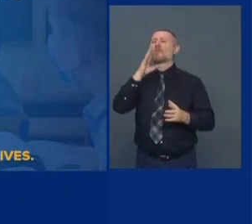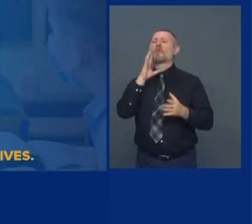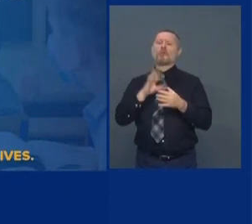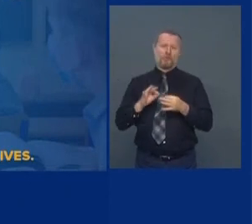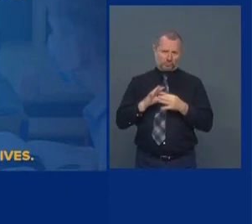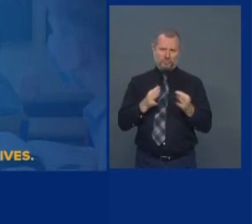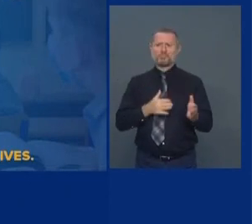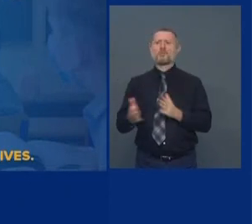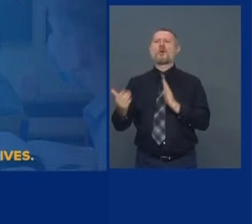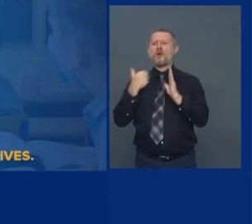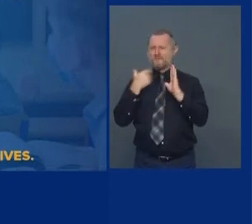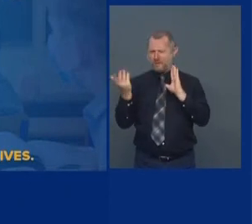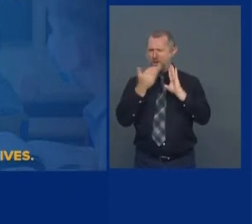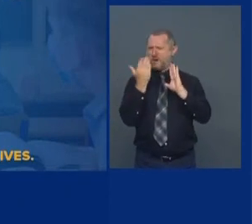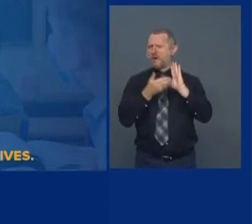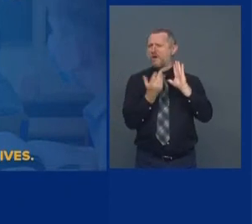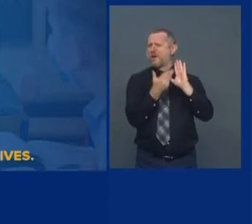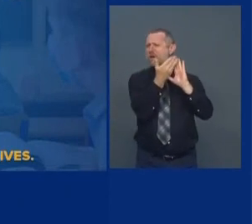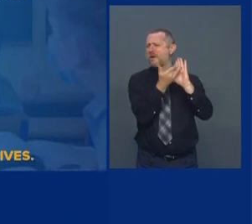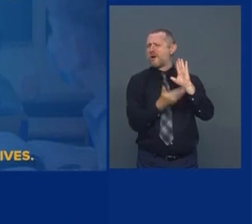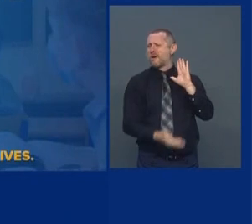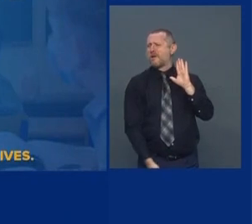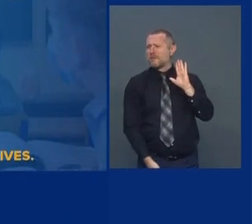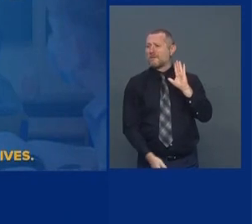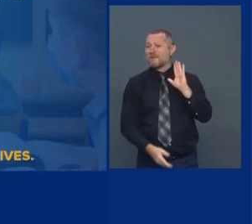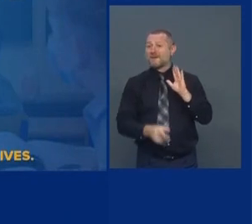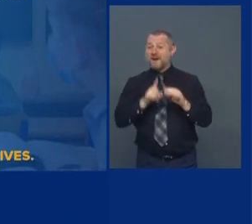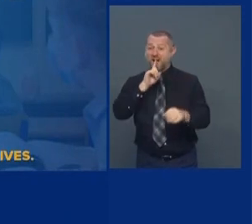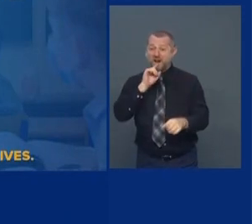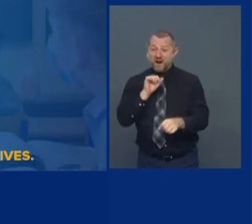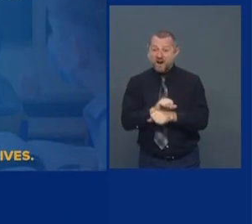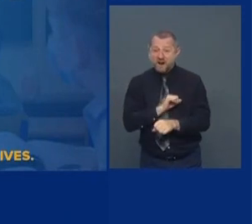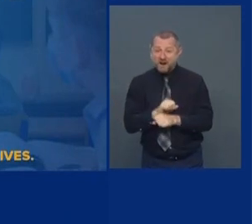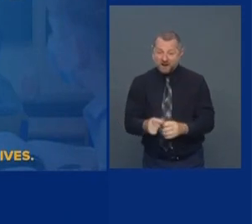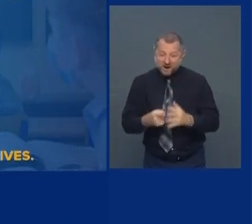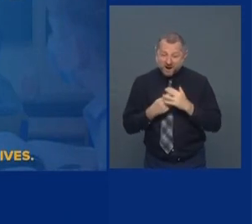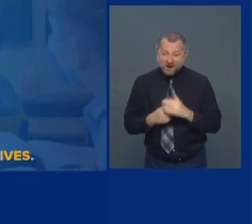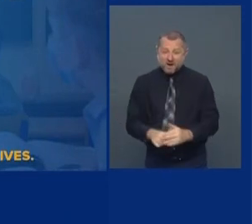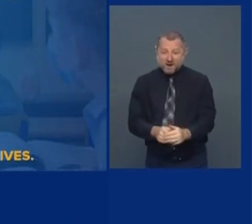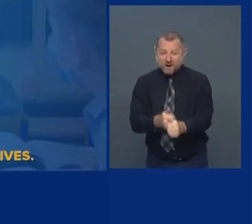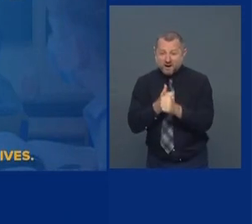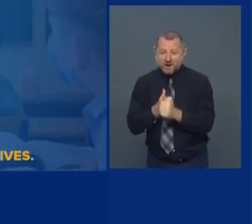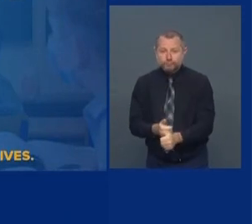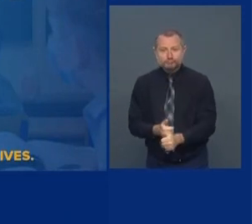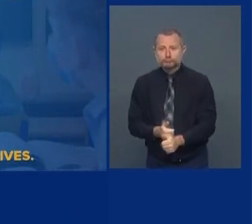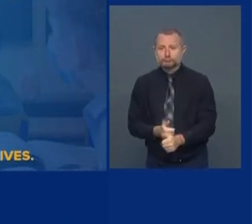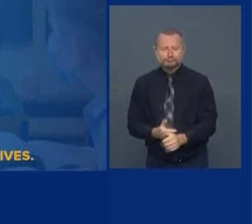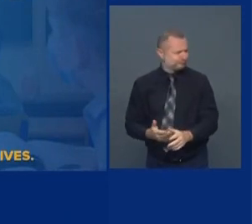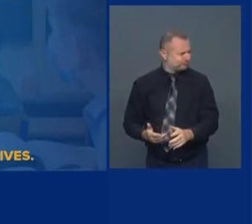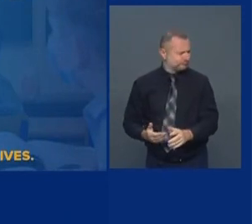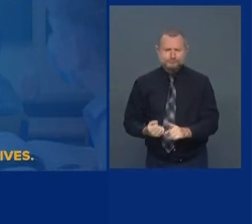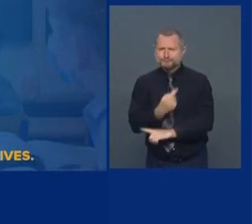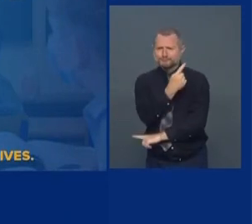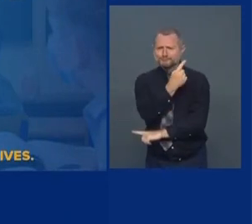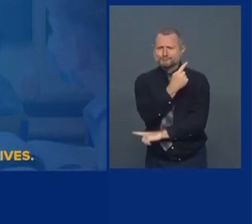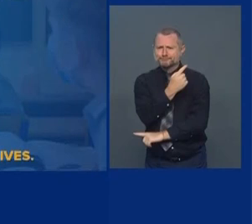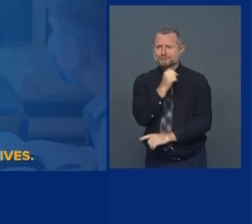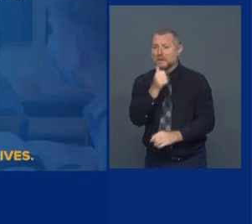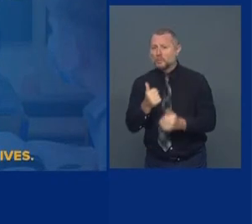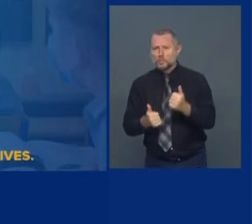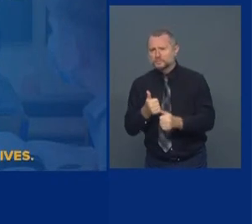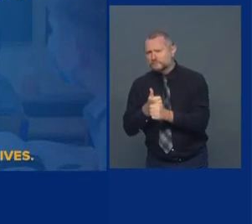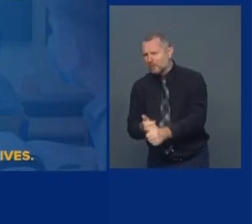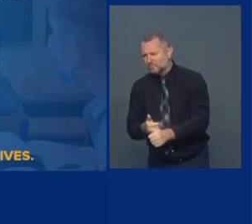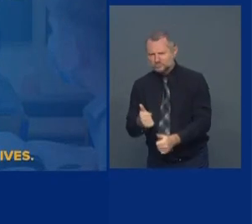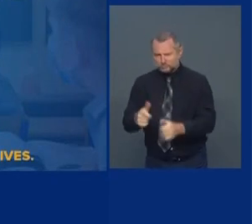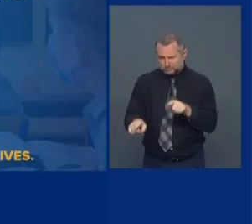The rubber hits the road when you go to implement the plan. And can you actually do it? And can you take all